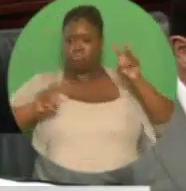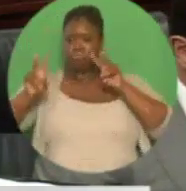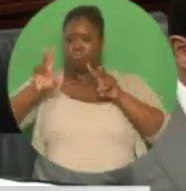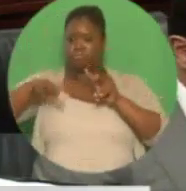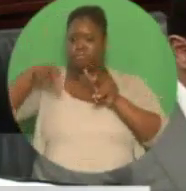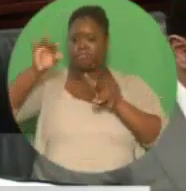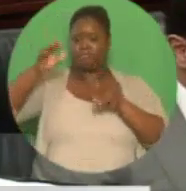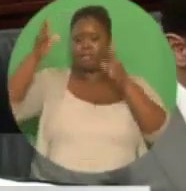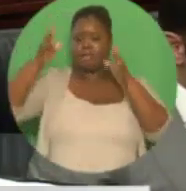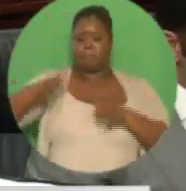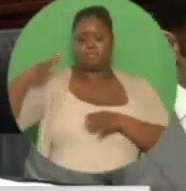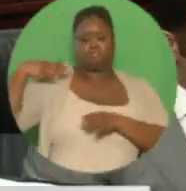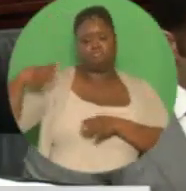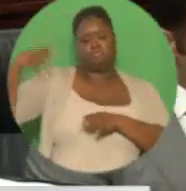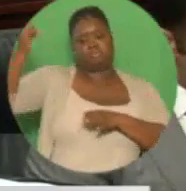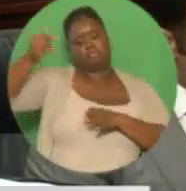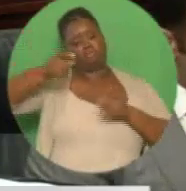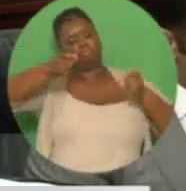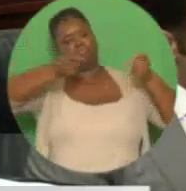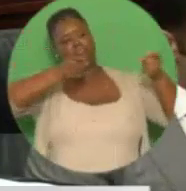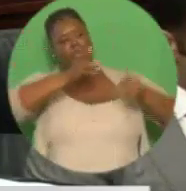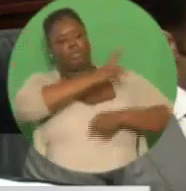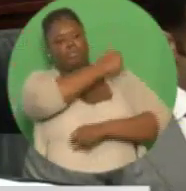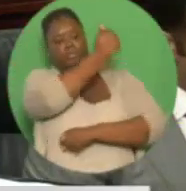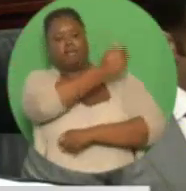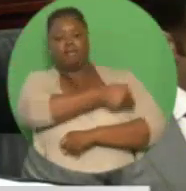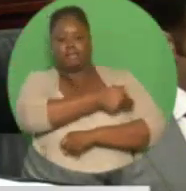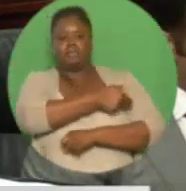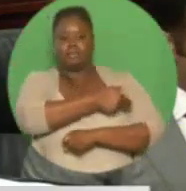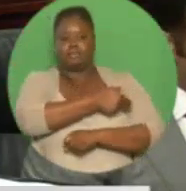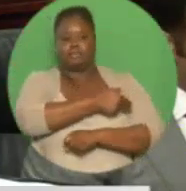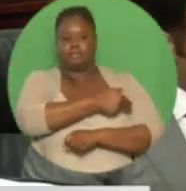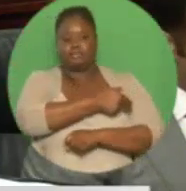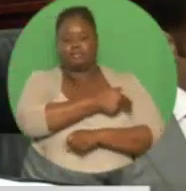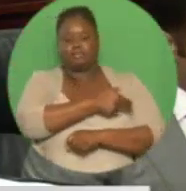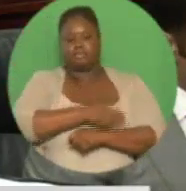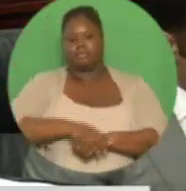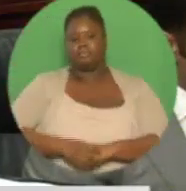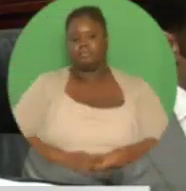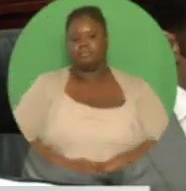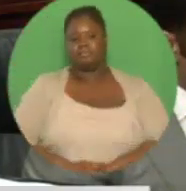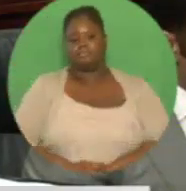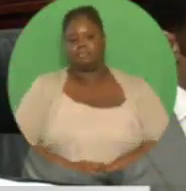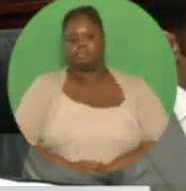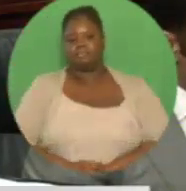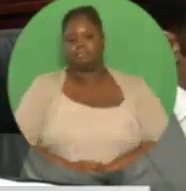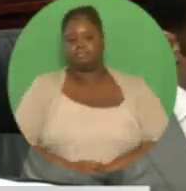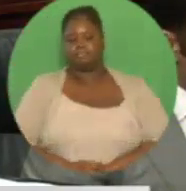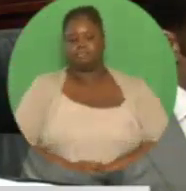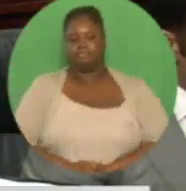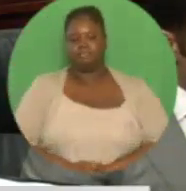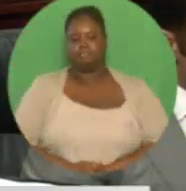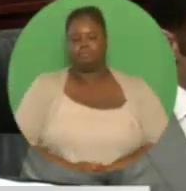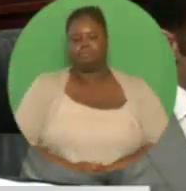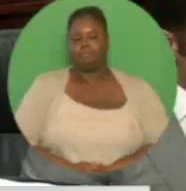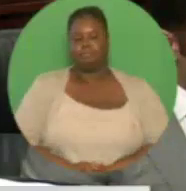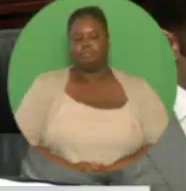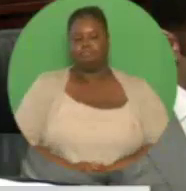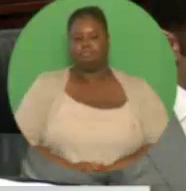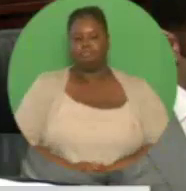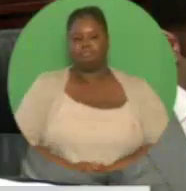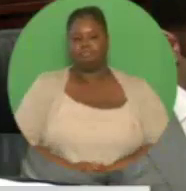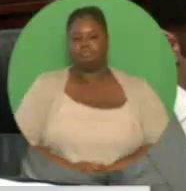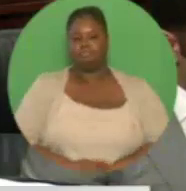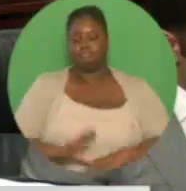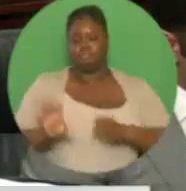model of healthcare and will consolidate our entry into the area of health and health tourism. The Board is also securing an